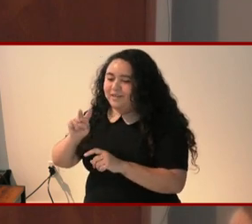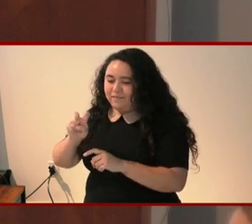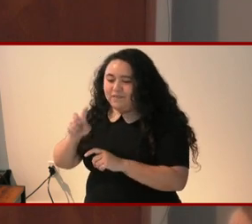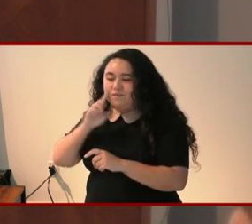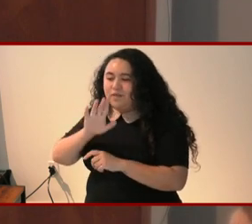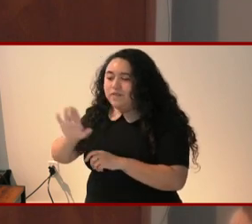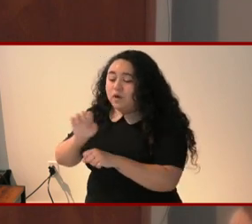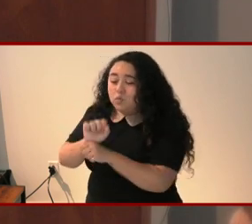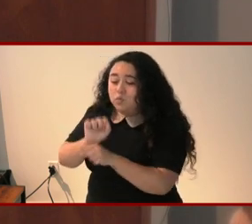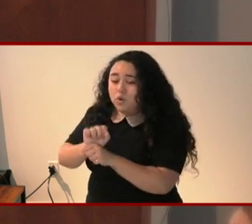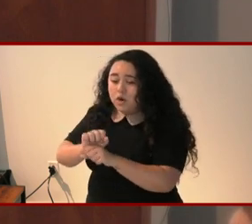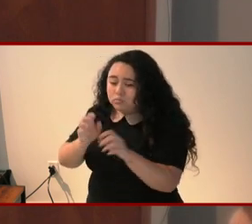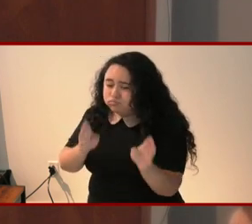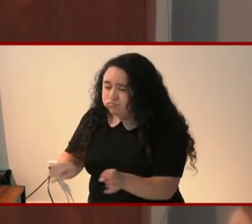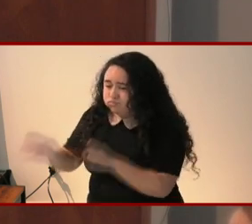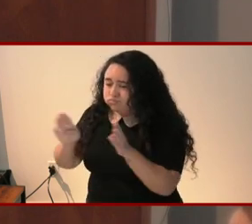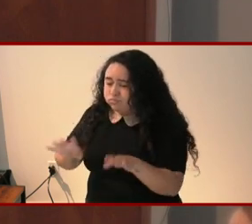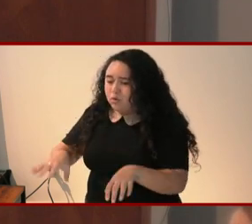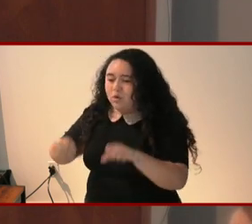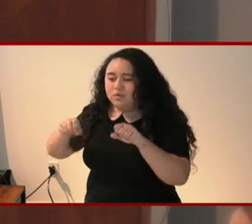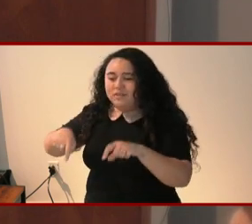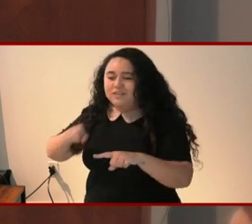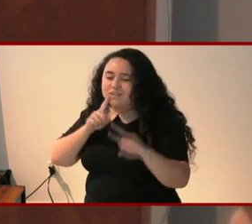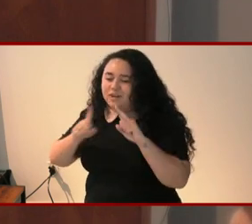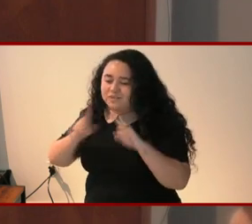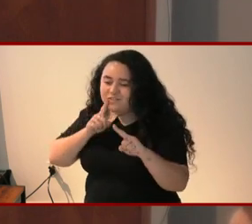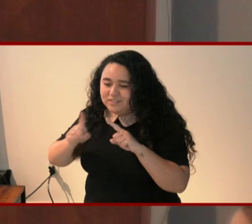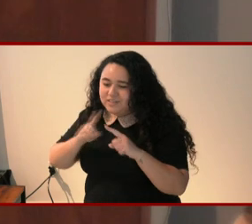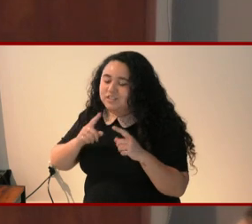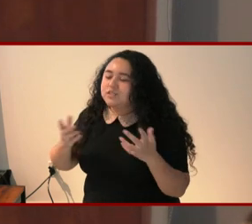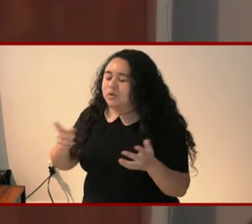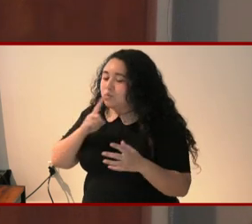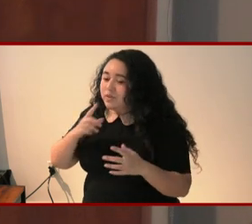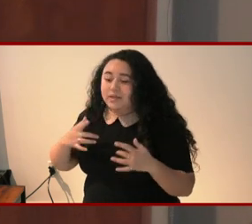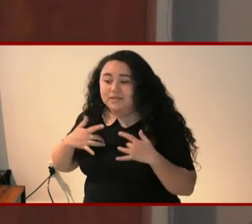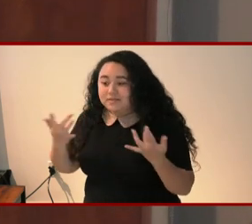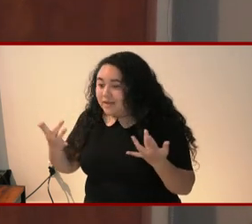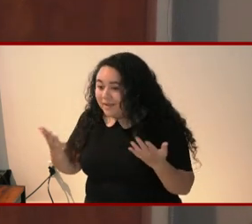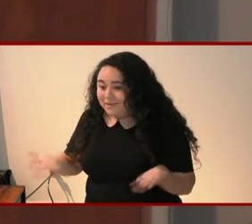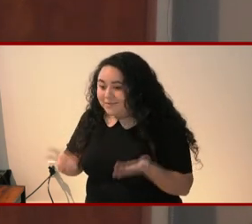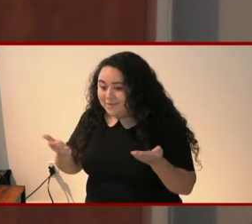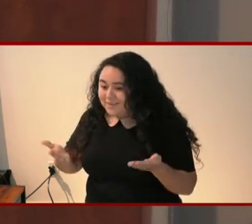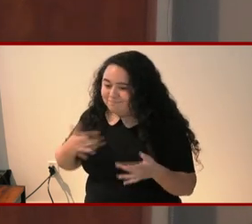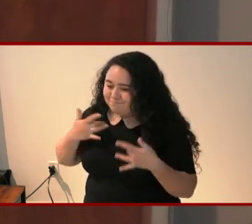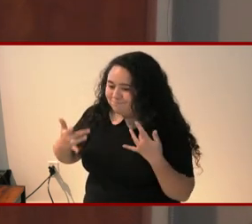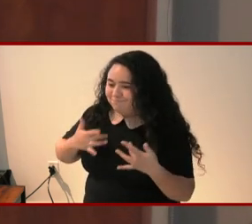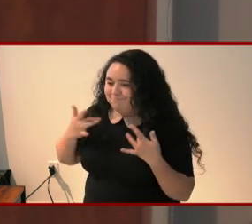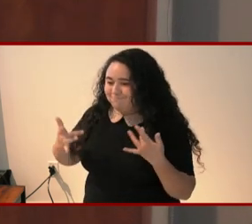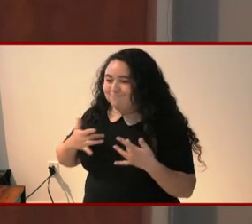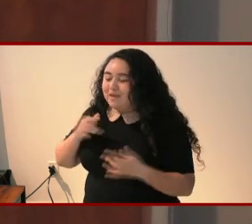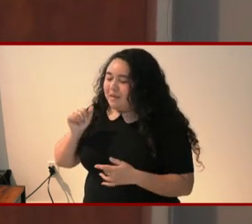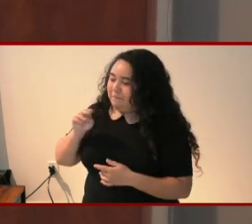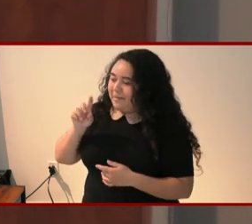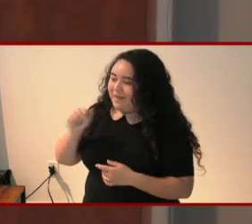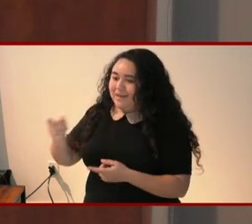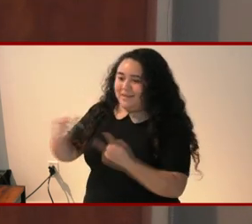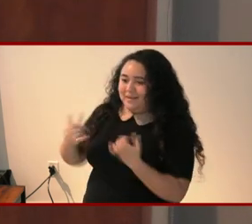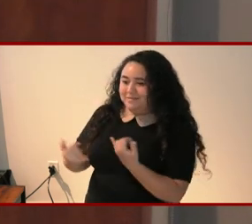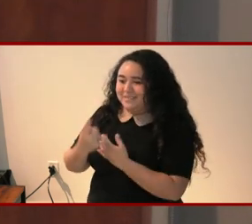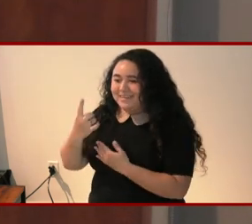their work in putting together this talk. I'm so very excited that Amanda's here with us today.